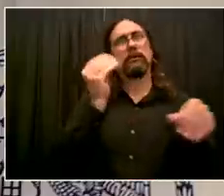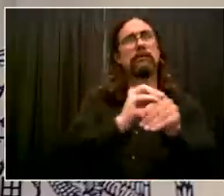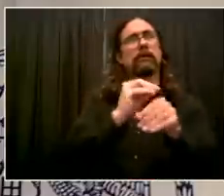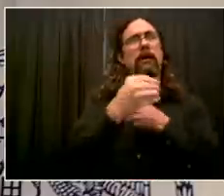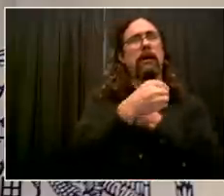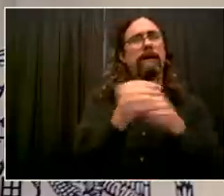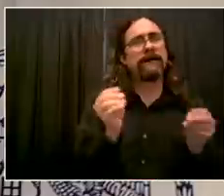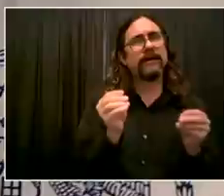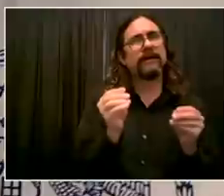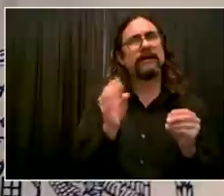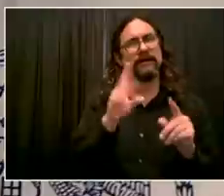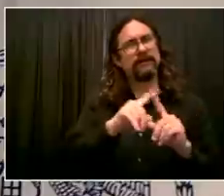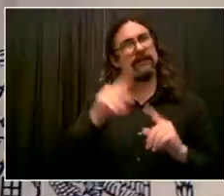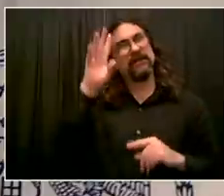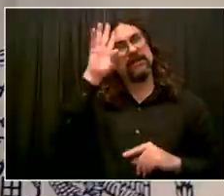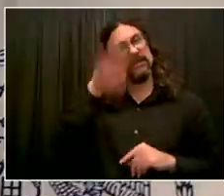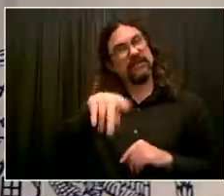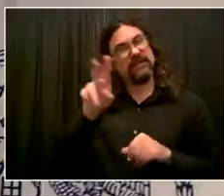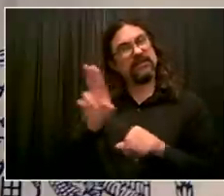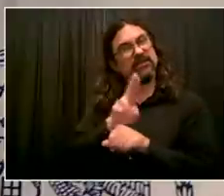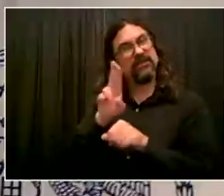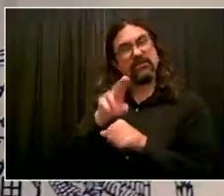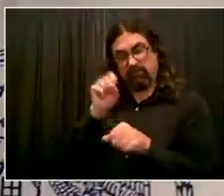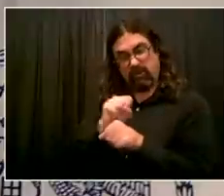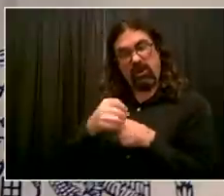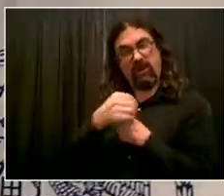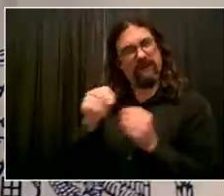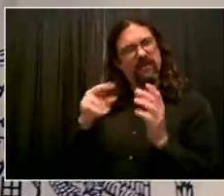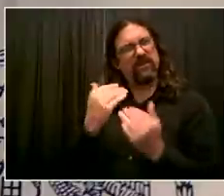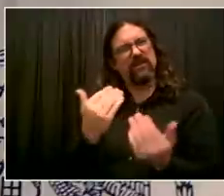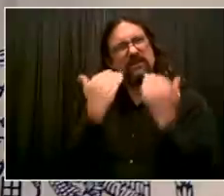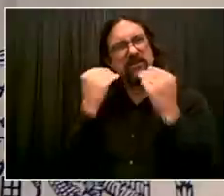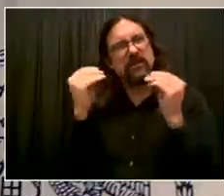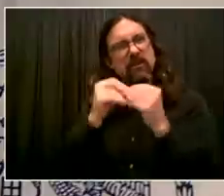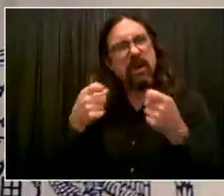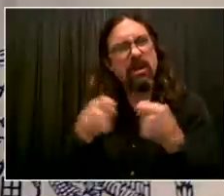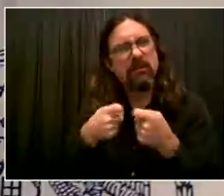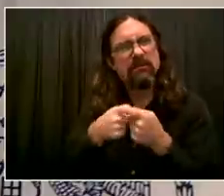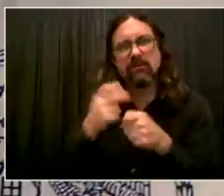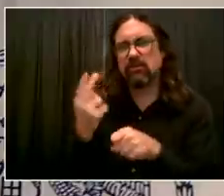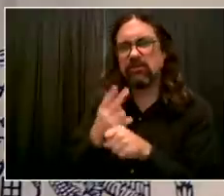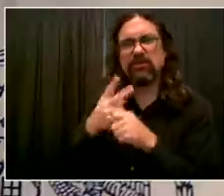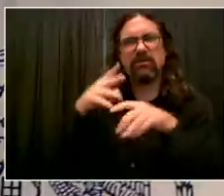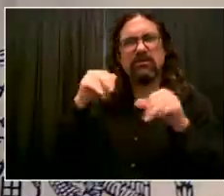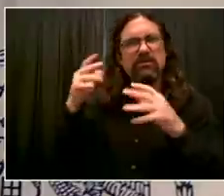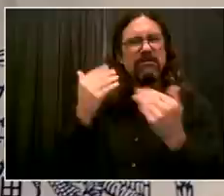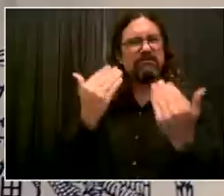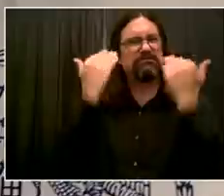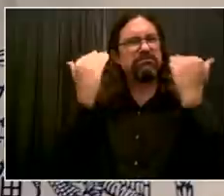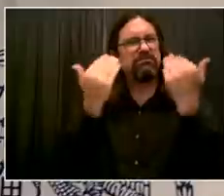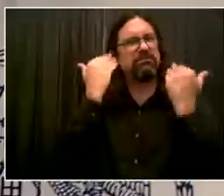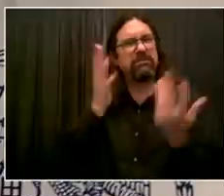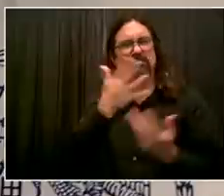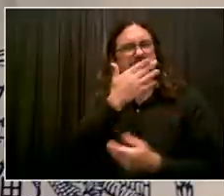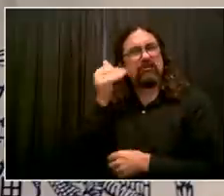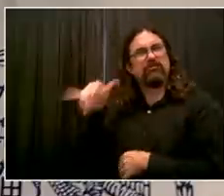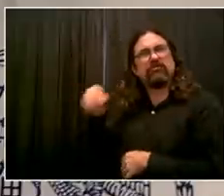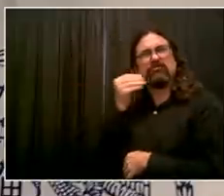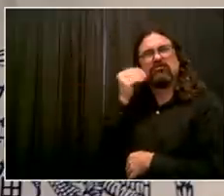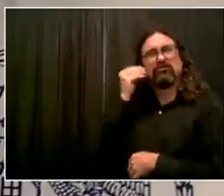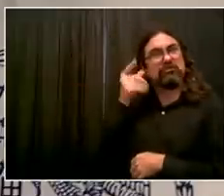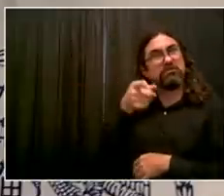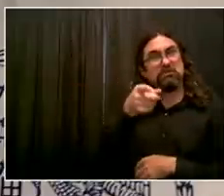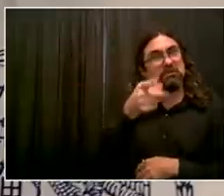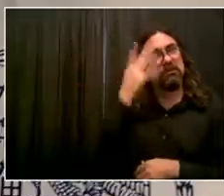Bob, want to emphasize it's a fair question. And I want to remind you, of course, when people are getting around using mass